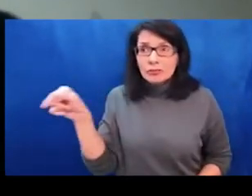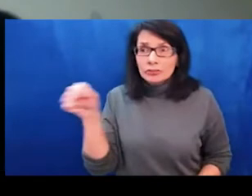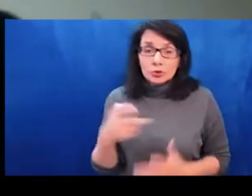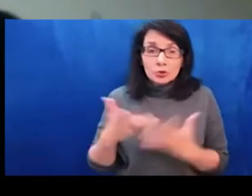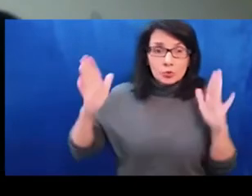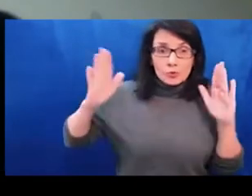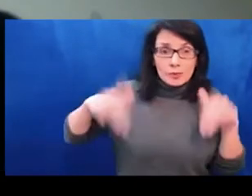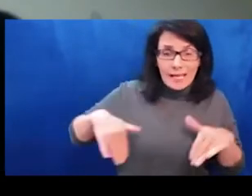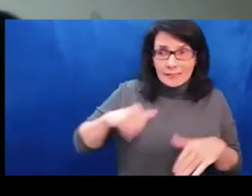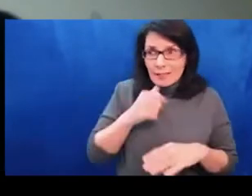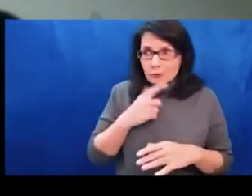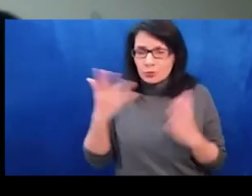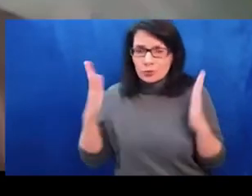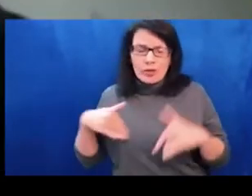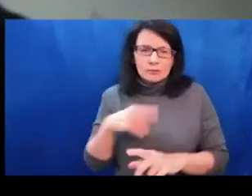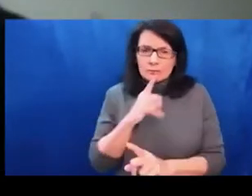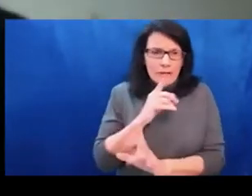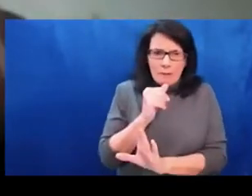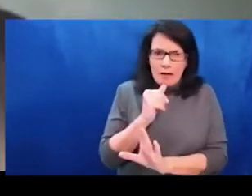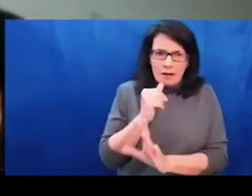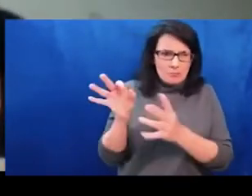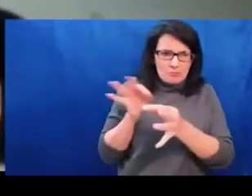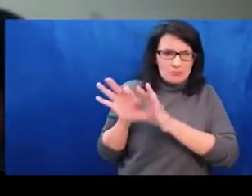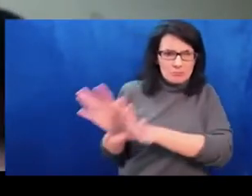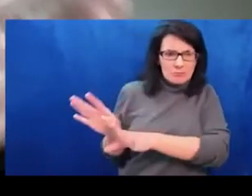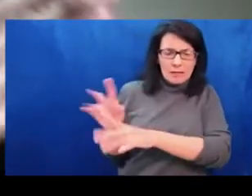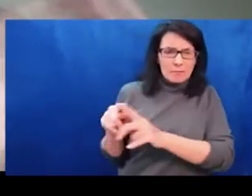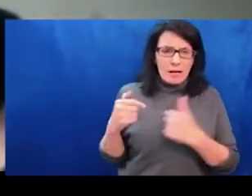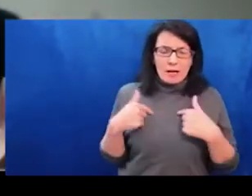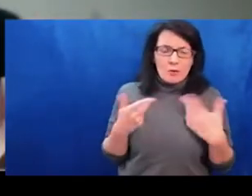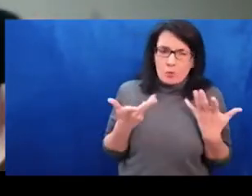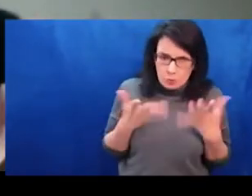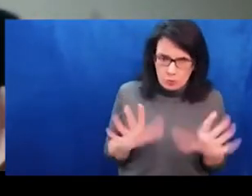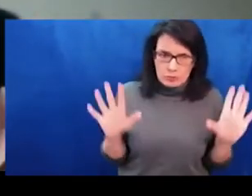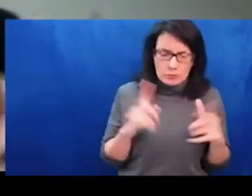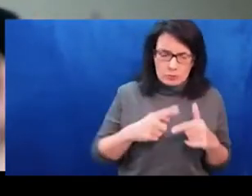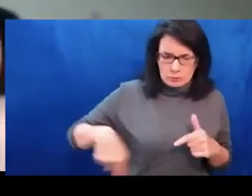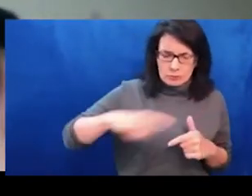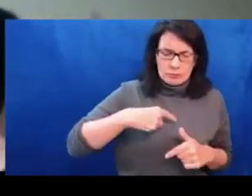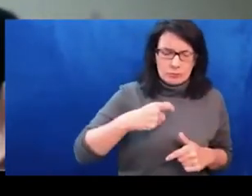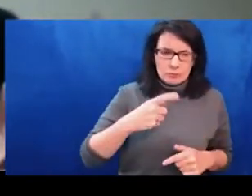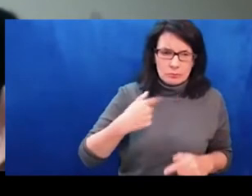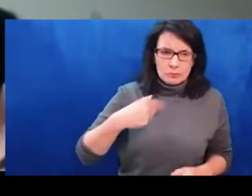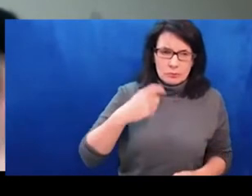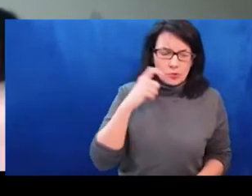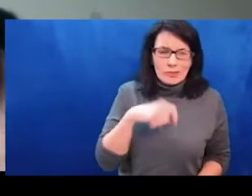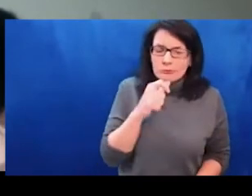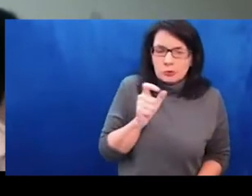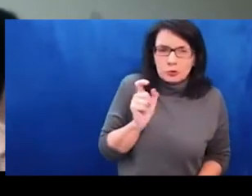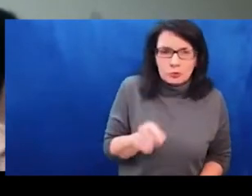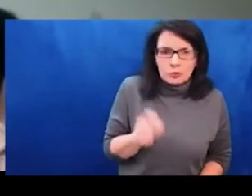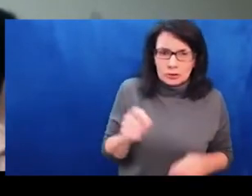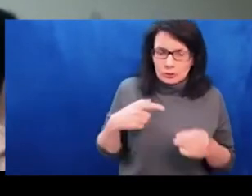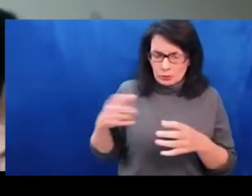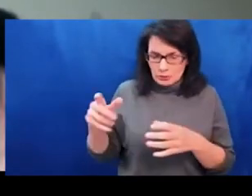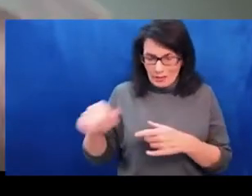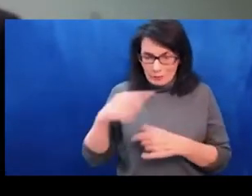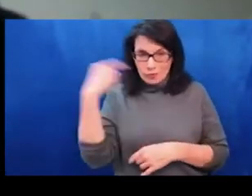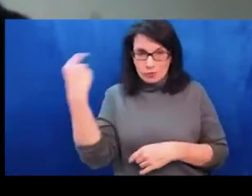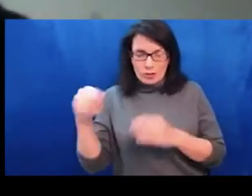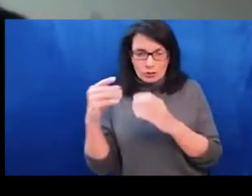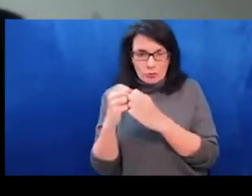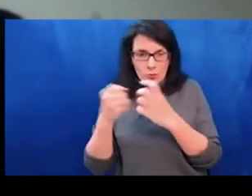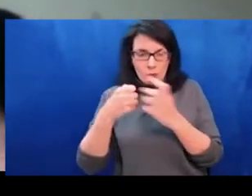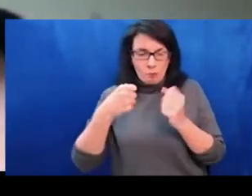is also about that Ukraine is this like threshold place, where we are fighting with